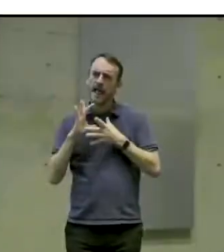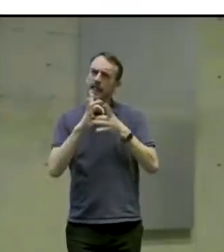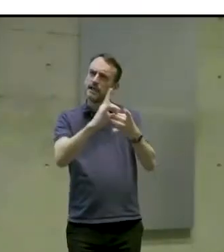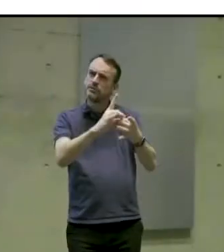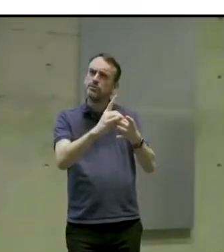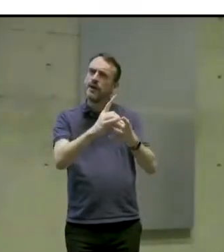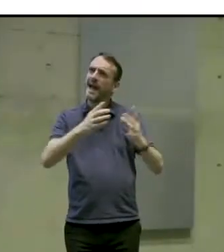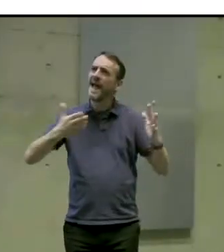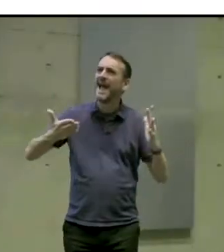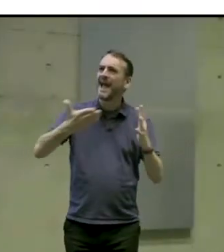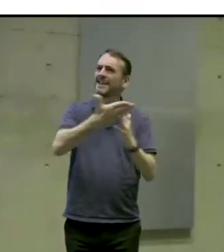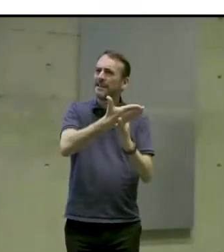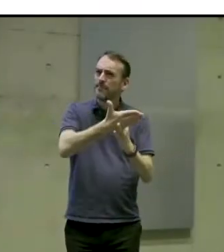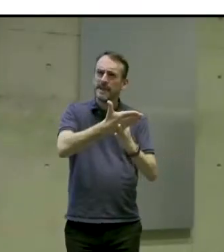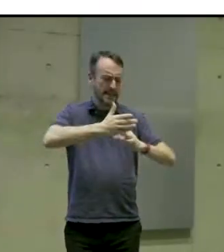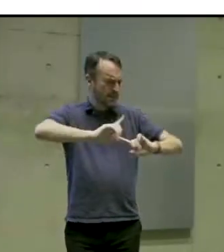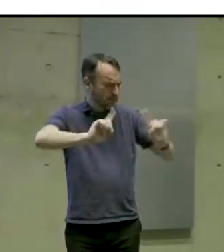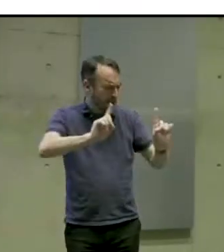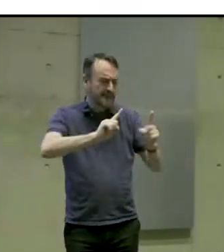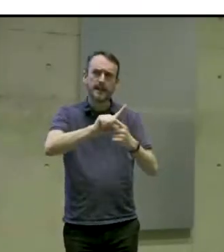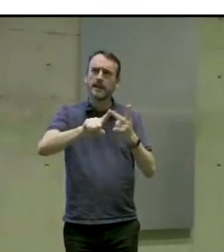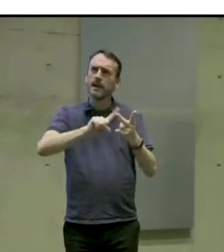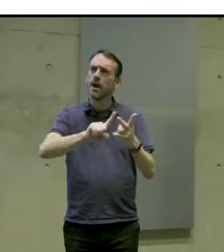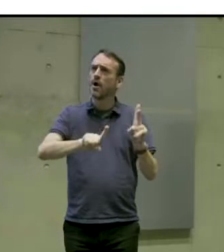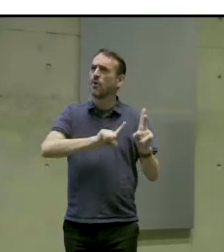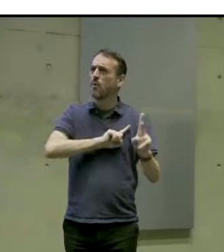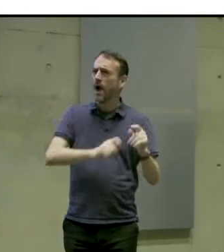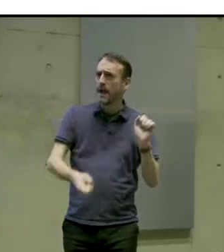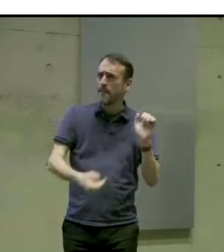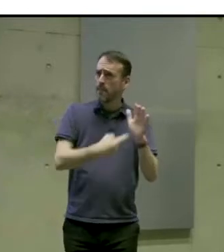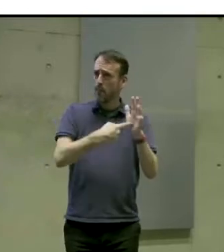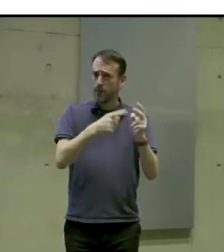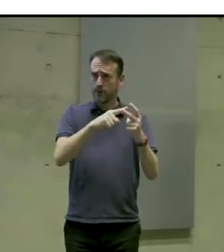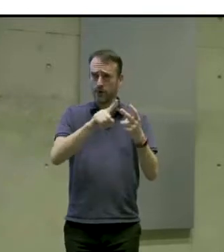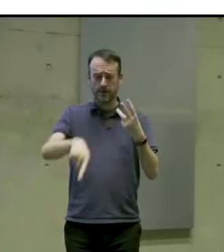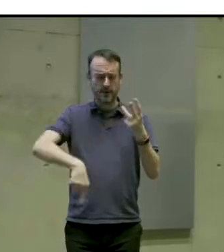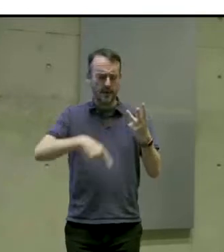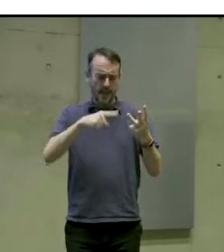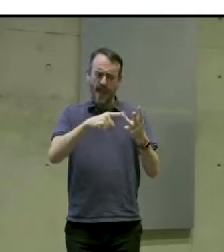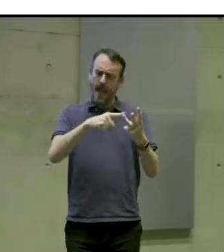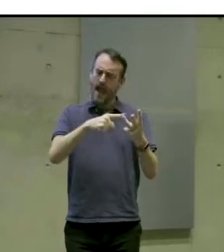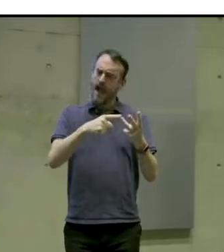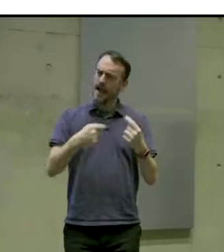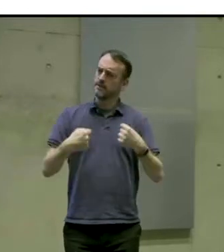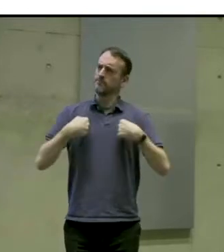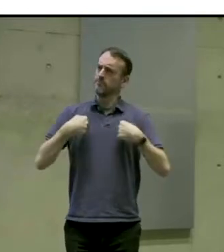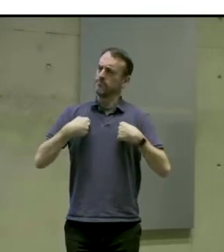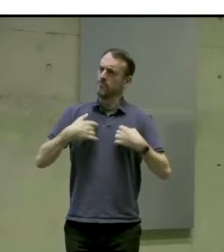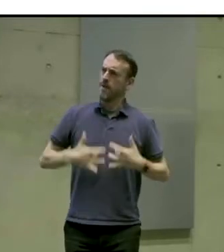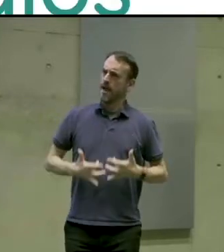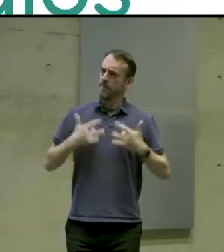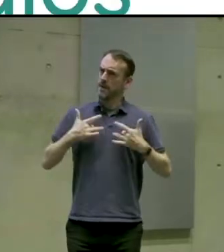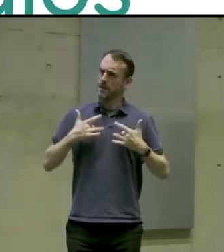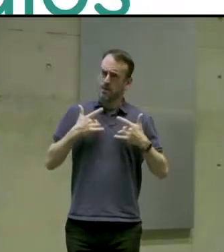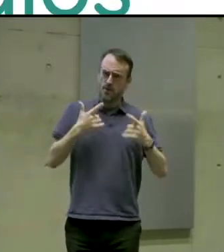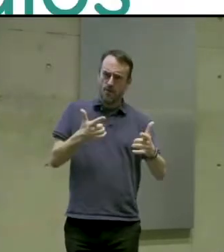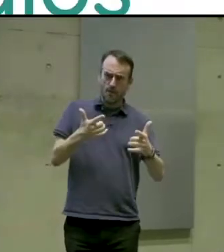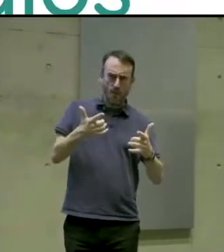why it is important and what we did to make our game sort of accessible to those with disabilities.